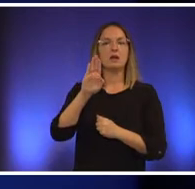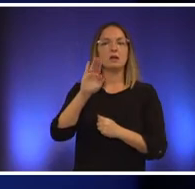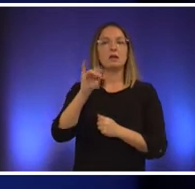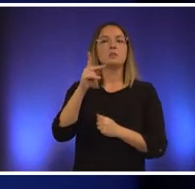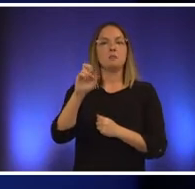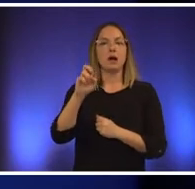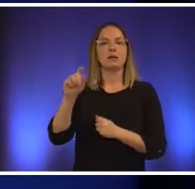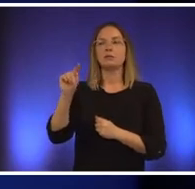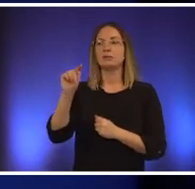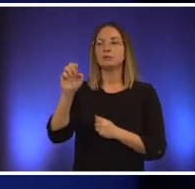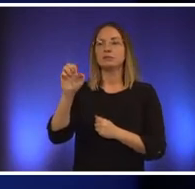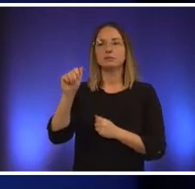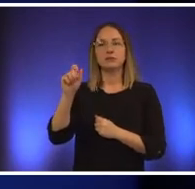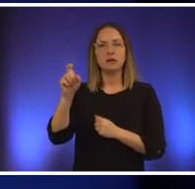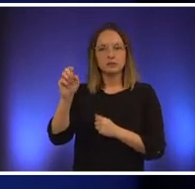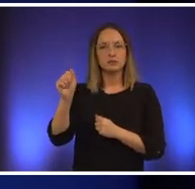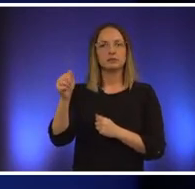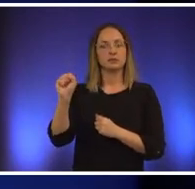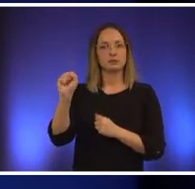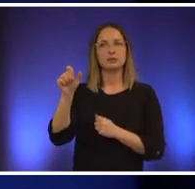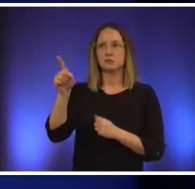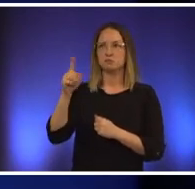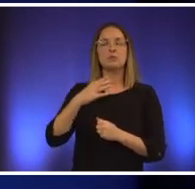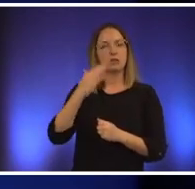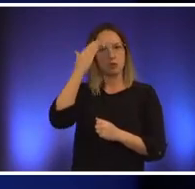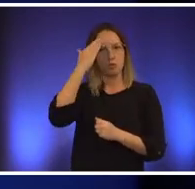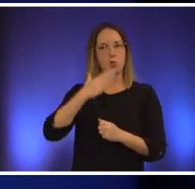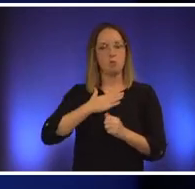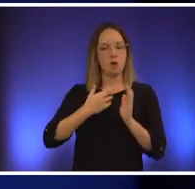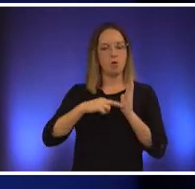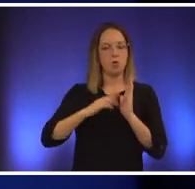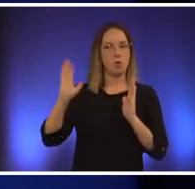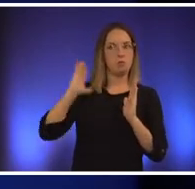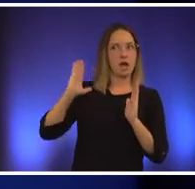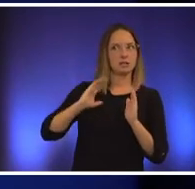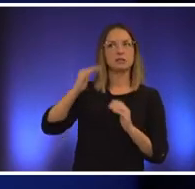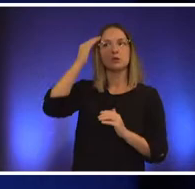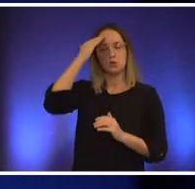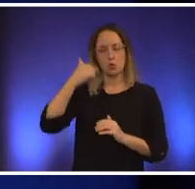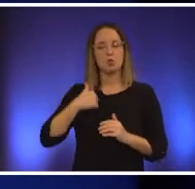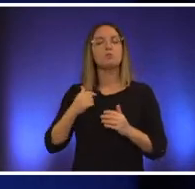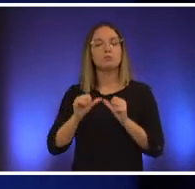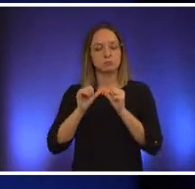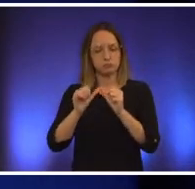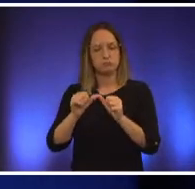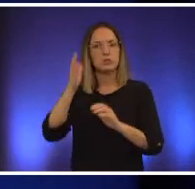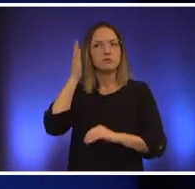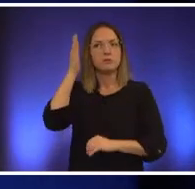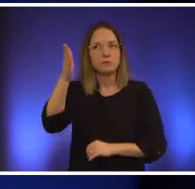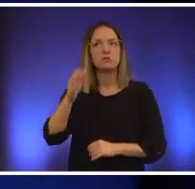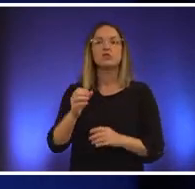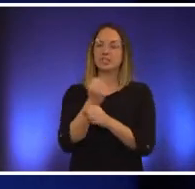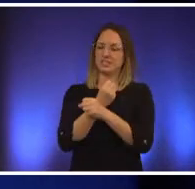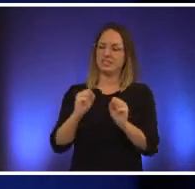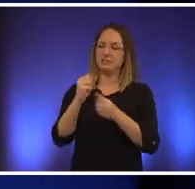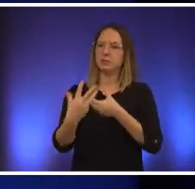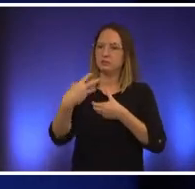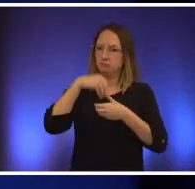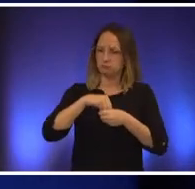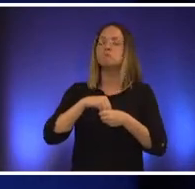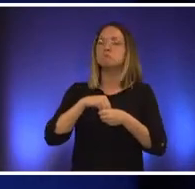i've played in the past and they know i'll play in the future with regard to bike safety and making that a component of our transportation